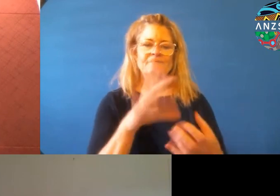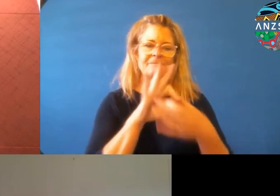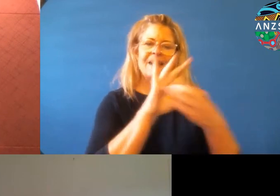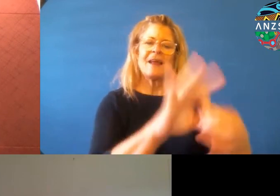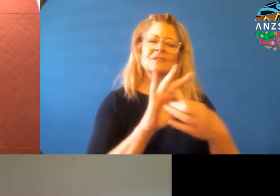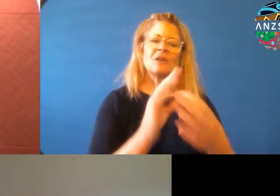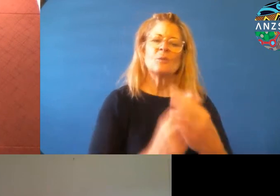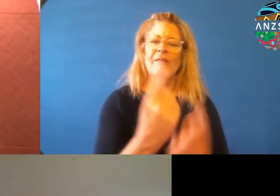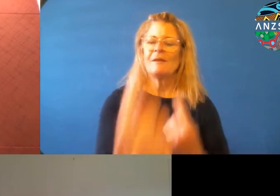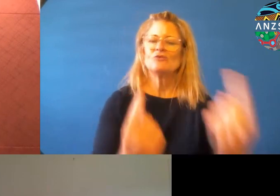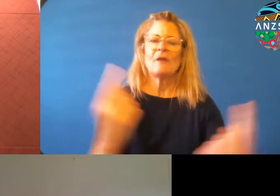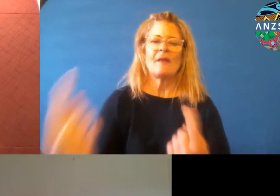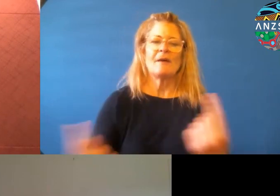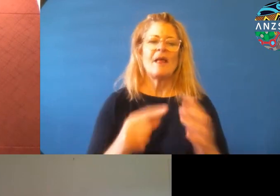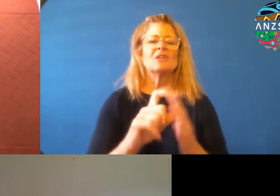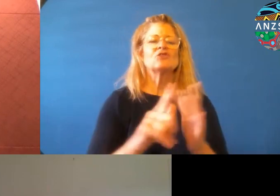tribe we belong to.